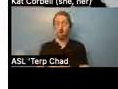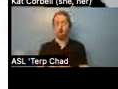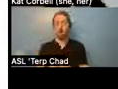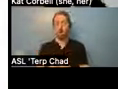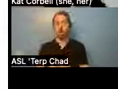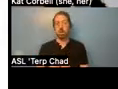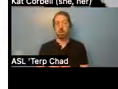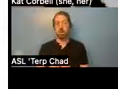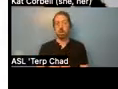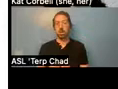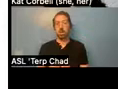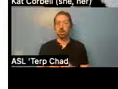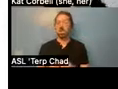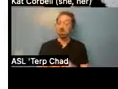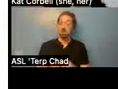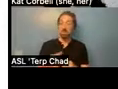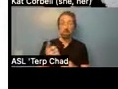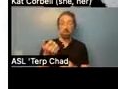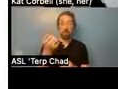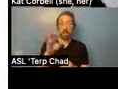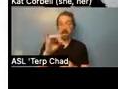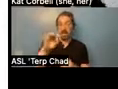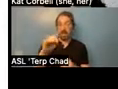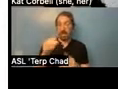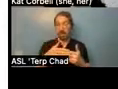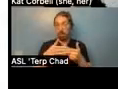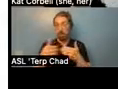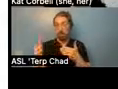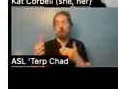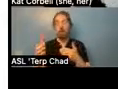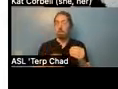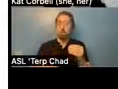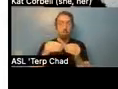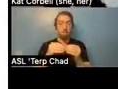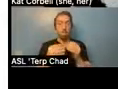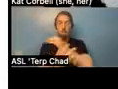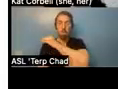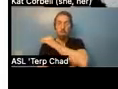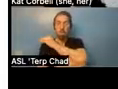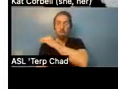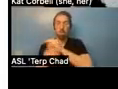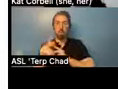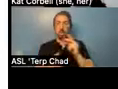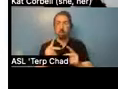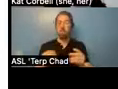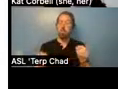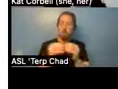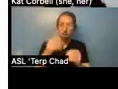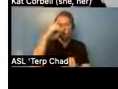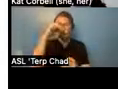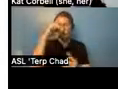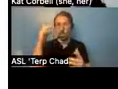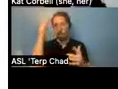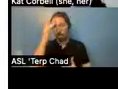slide, there were more people in poverty. There was an increase in people living with mental illness in New York City communities and a decrease